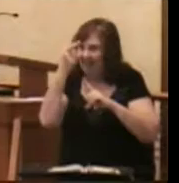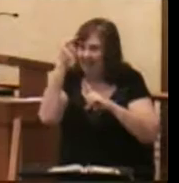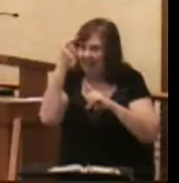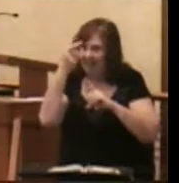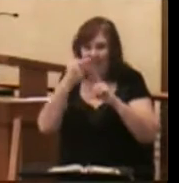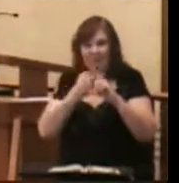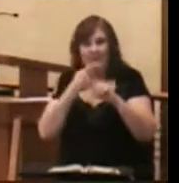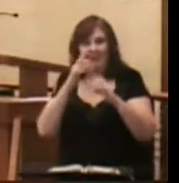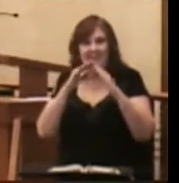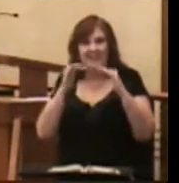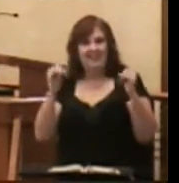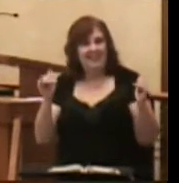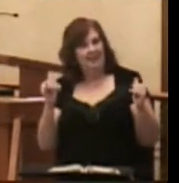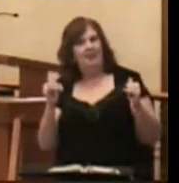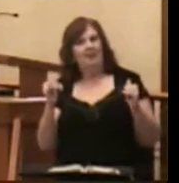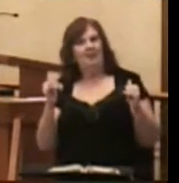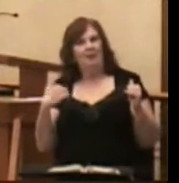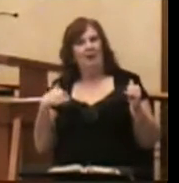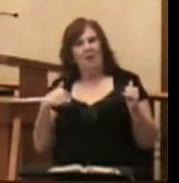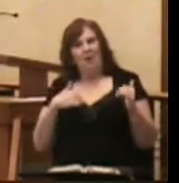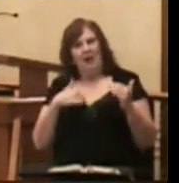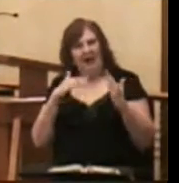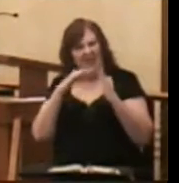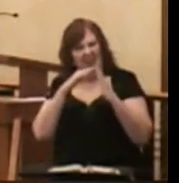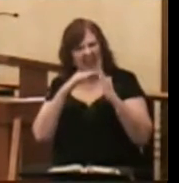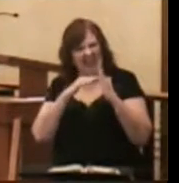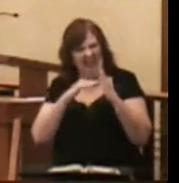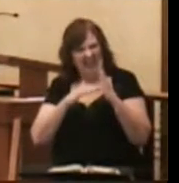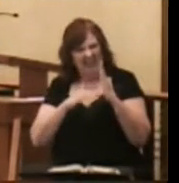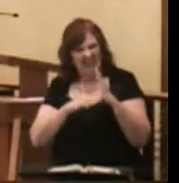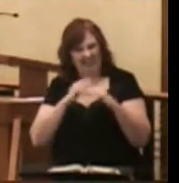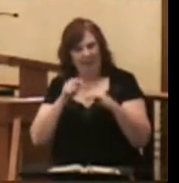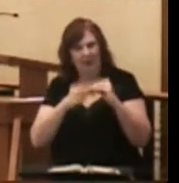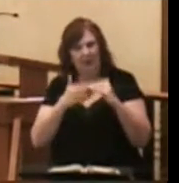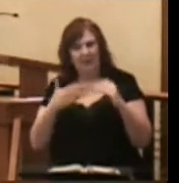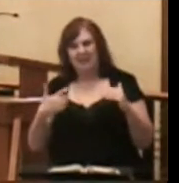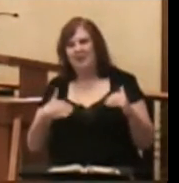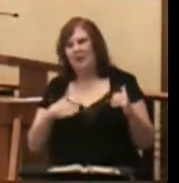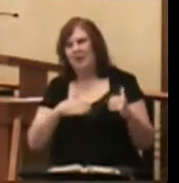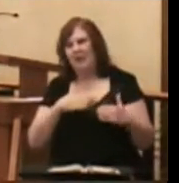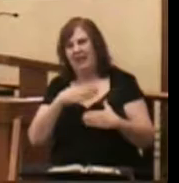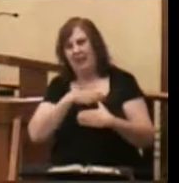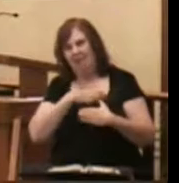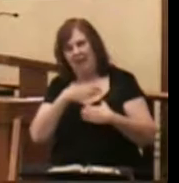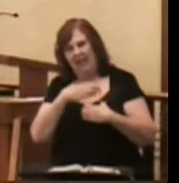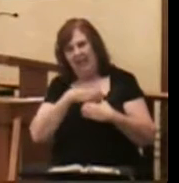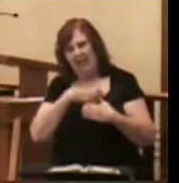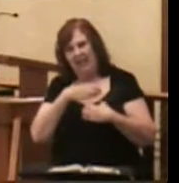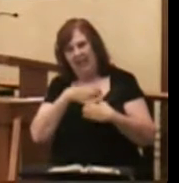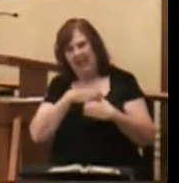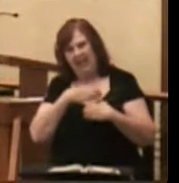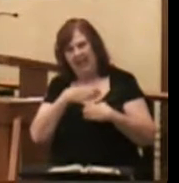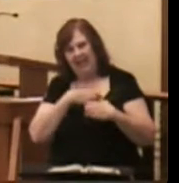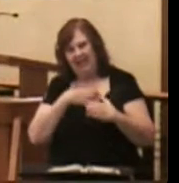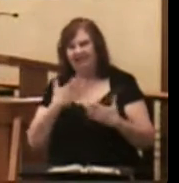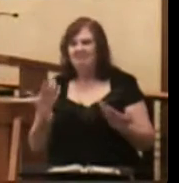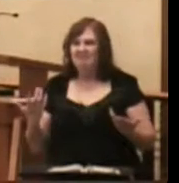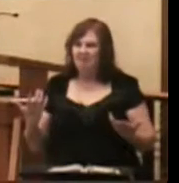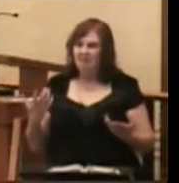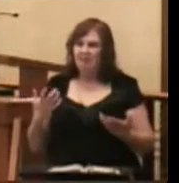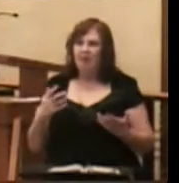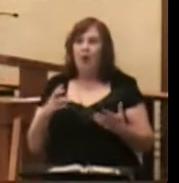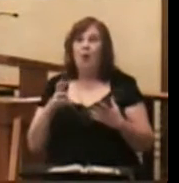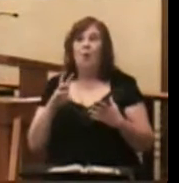We have all kinds of lists about those things we complain. Complain near the top of that list usually is